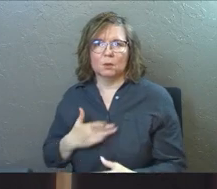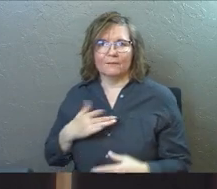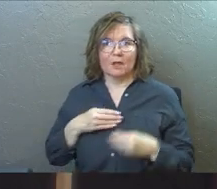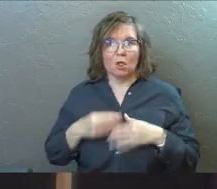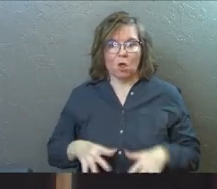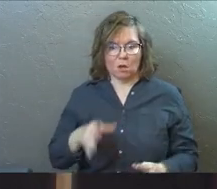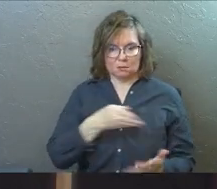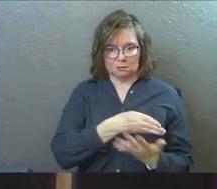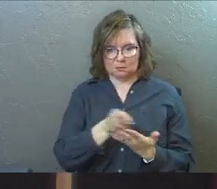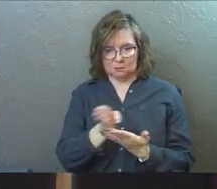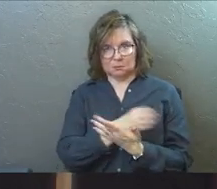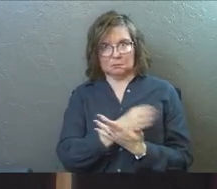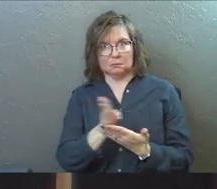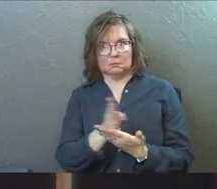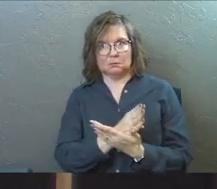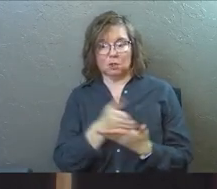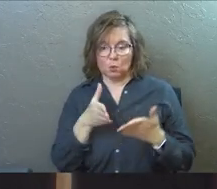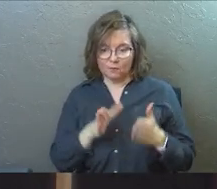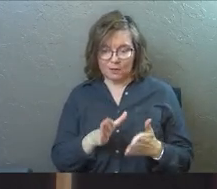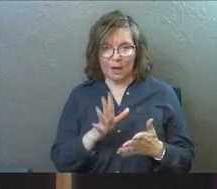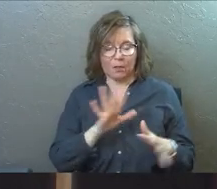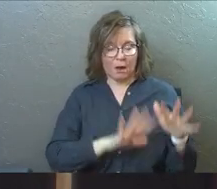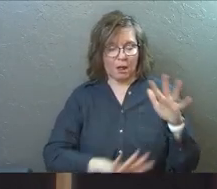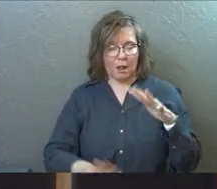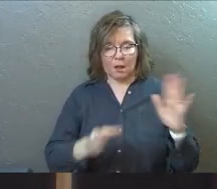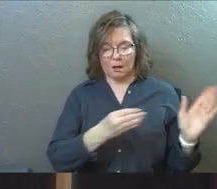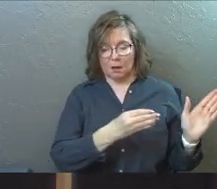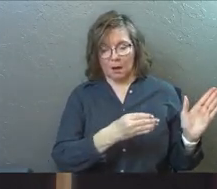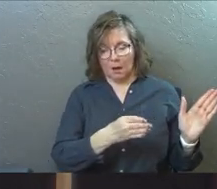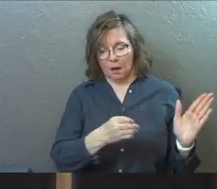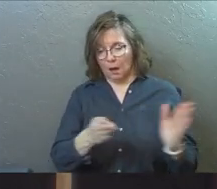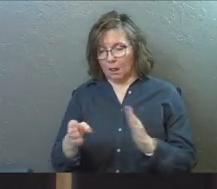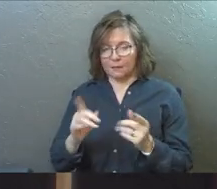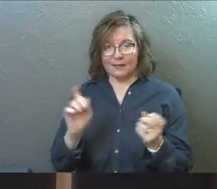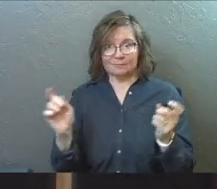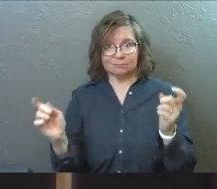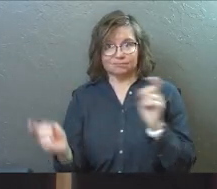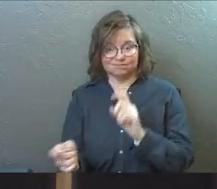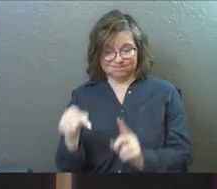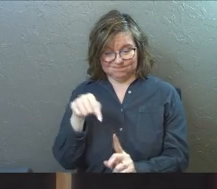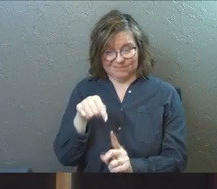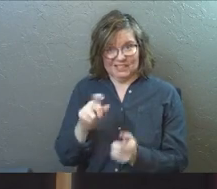And you've got to allow that step because that's where all the treasure is guys.